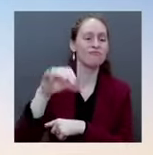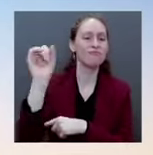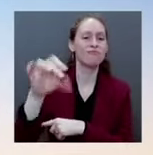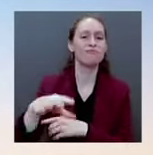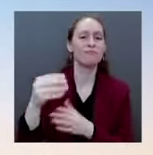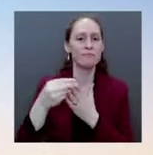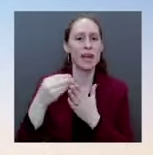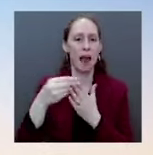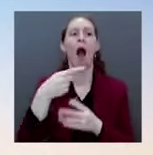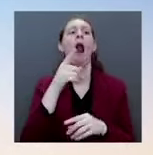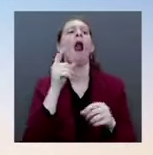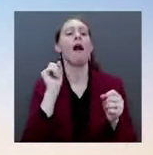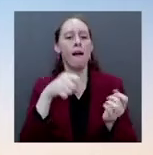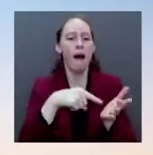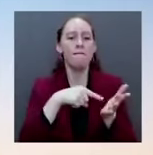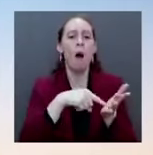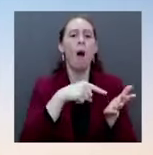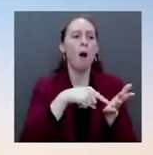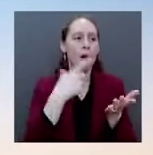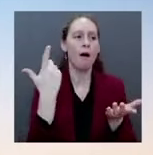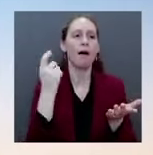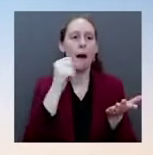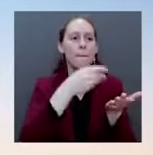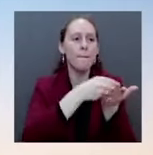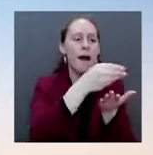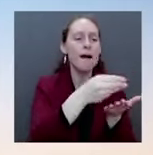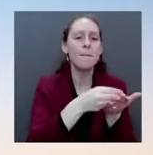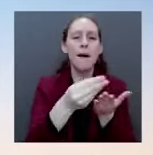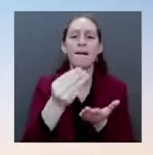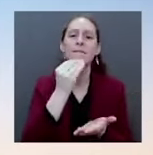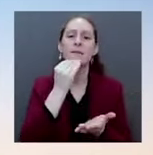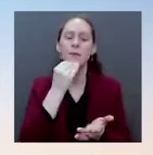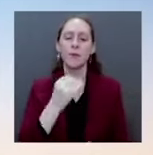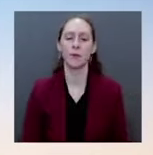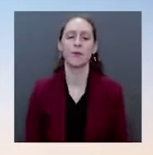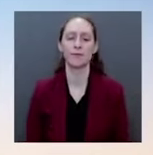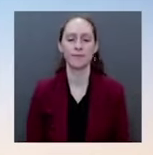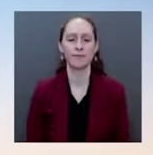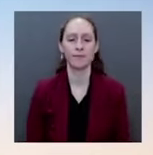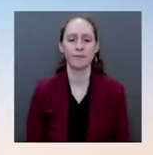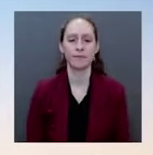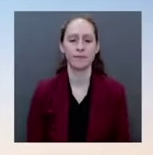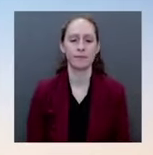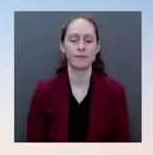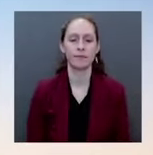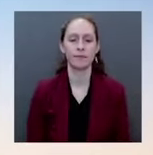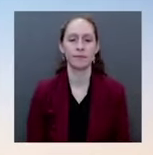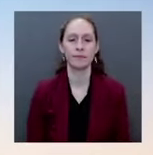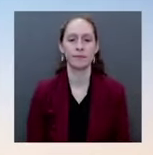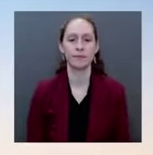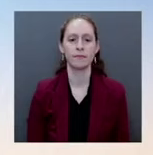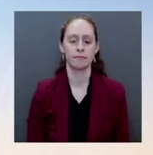child poverty fall by 35 to 40 percent in America over the course of 2021.